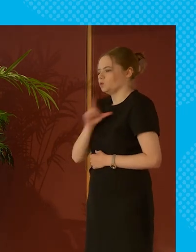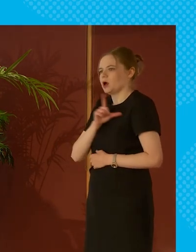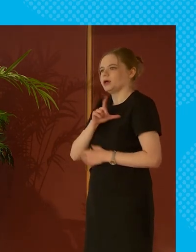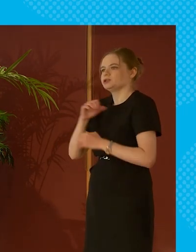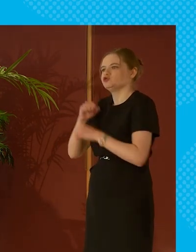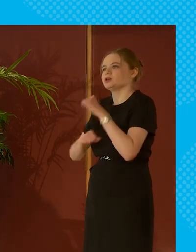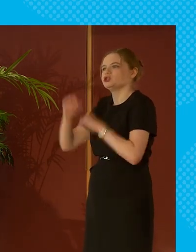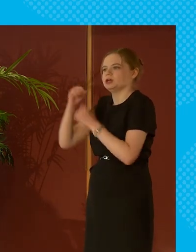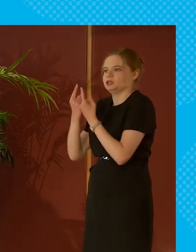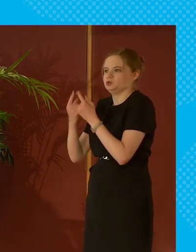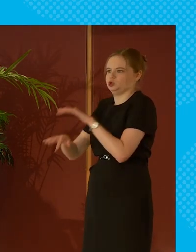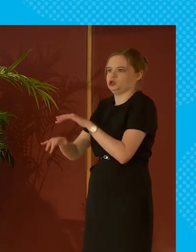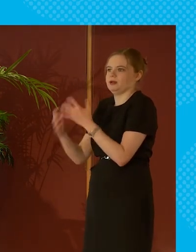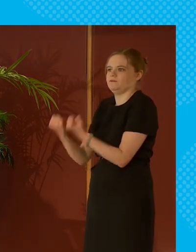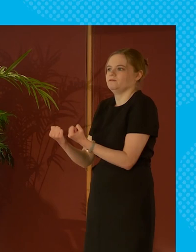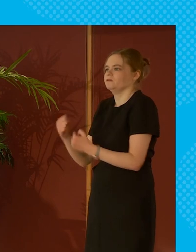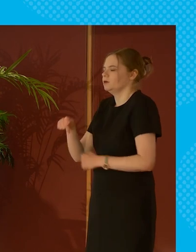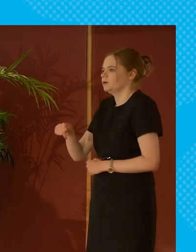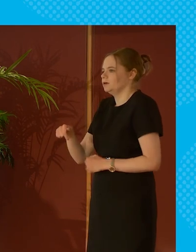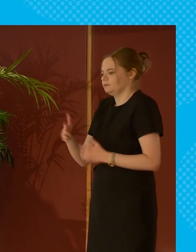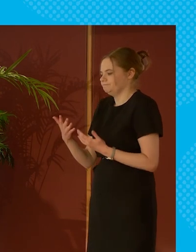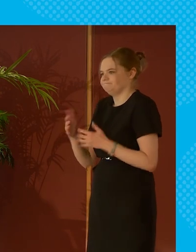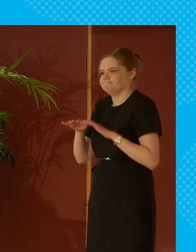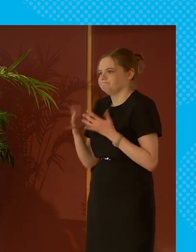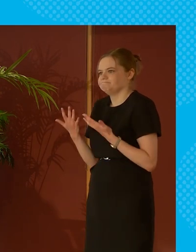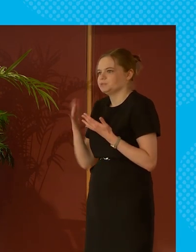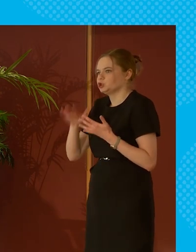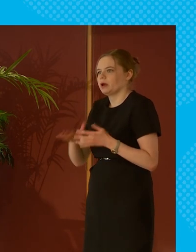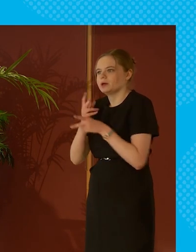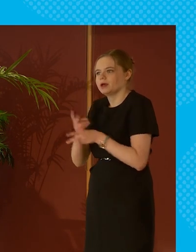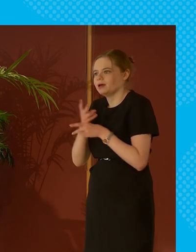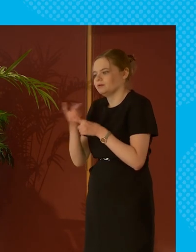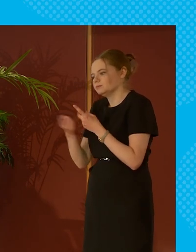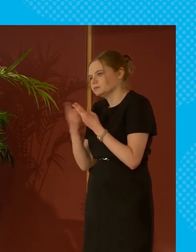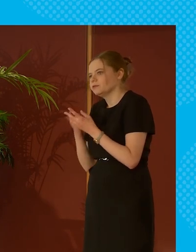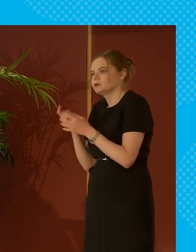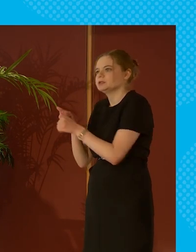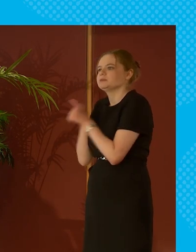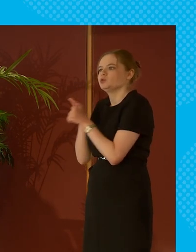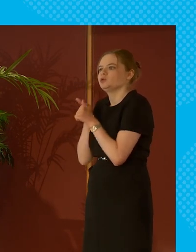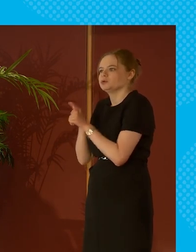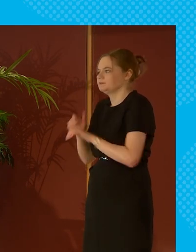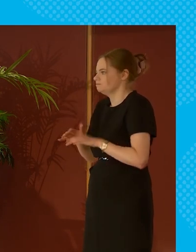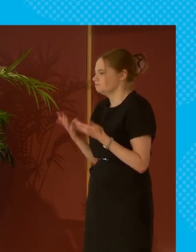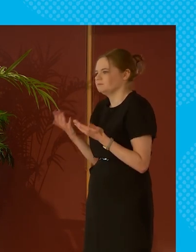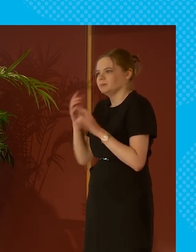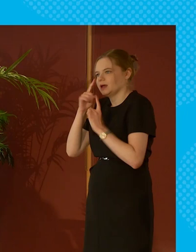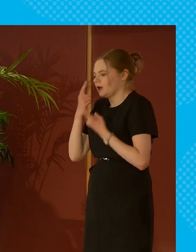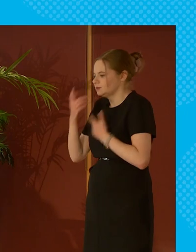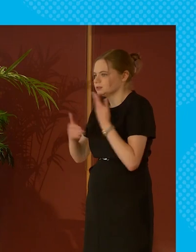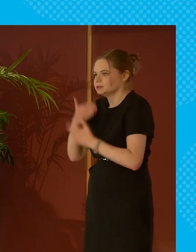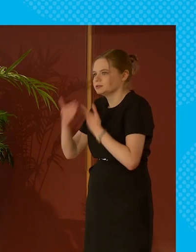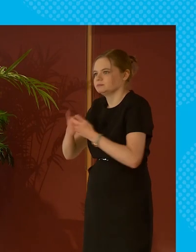the structural issues are there for them around not having the child care and the other types of support available for them to be able to